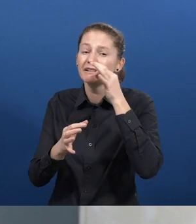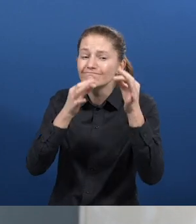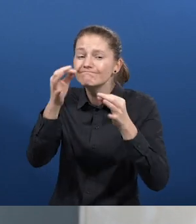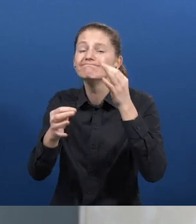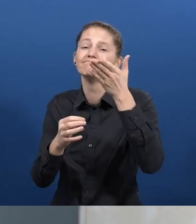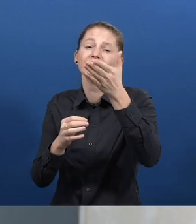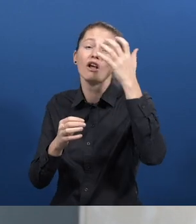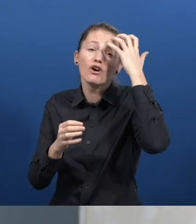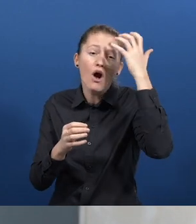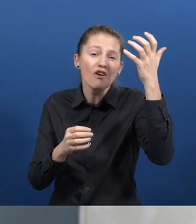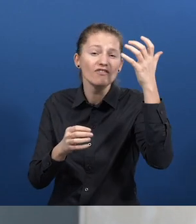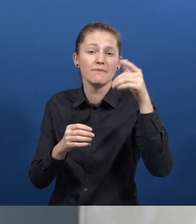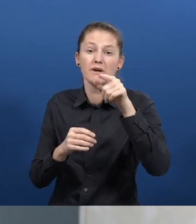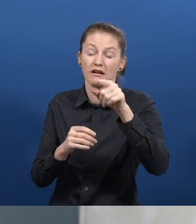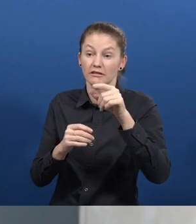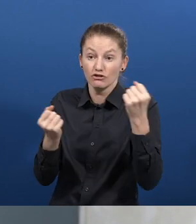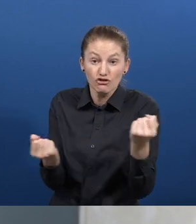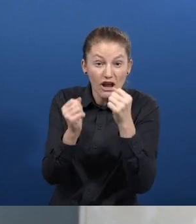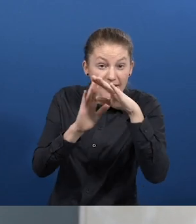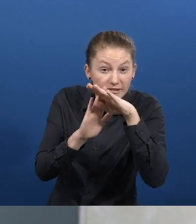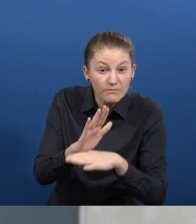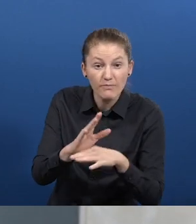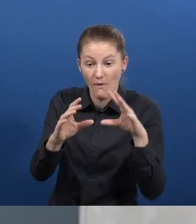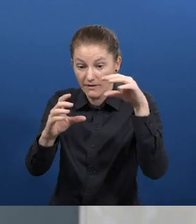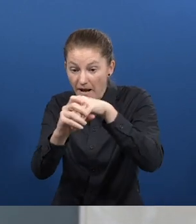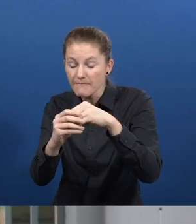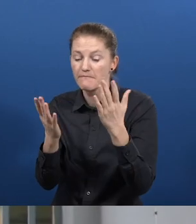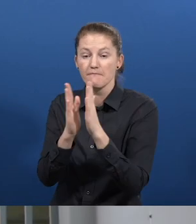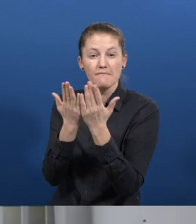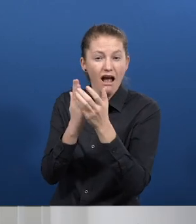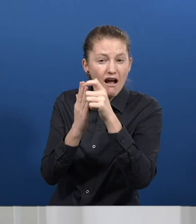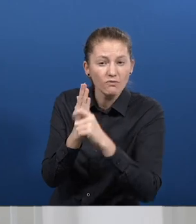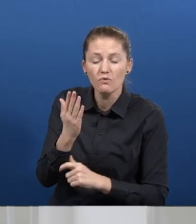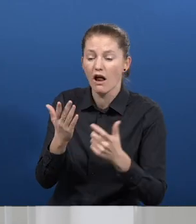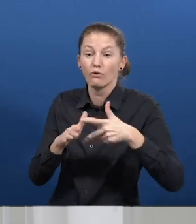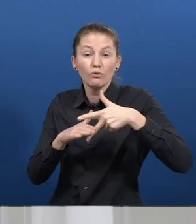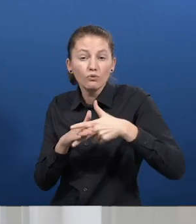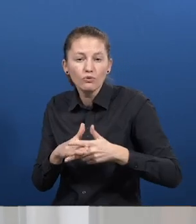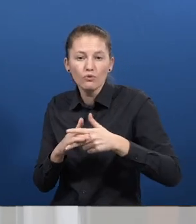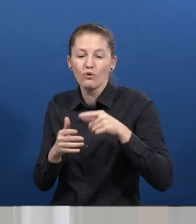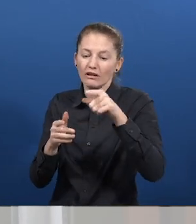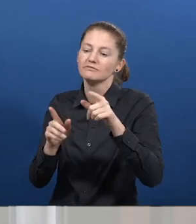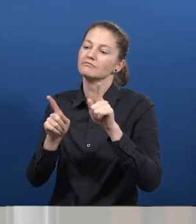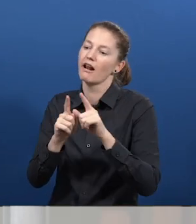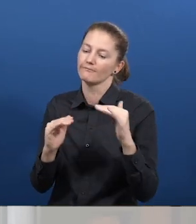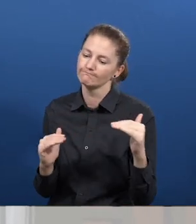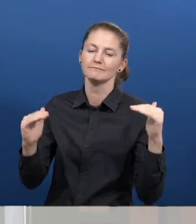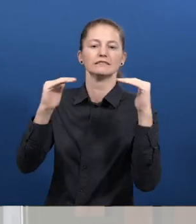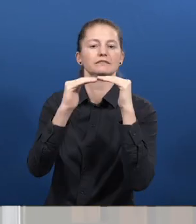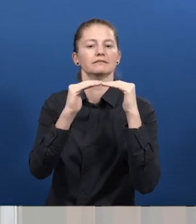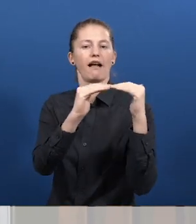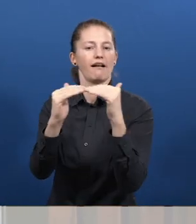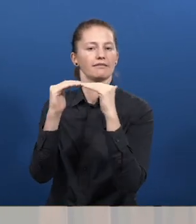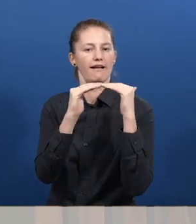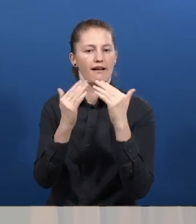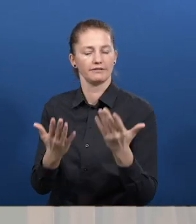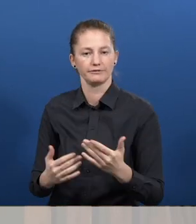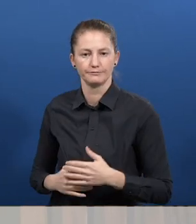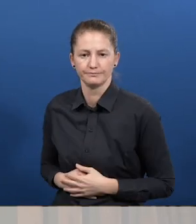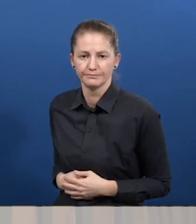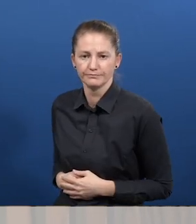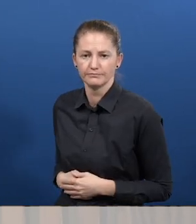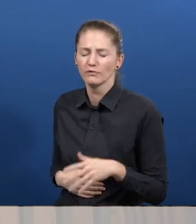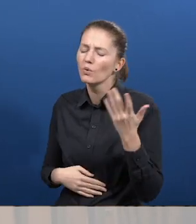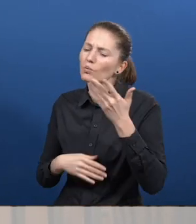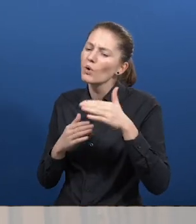manual and tool to become the national standard. What is next for accessible employment? A smiling